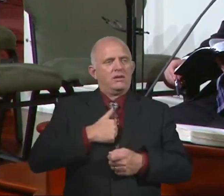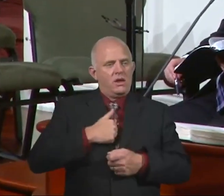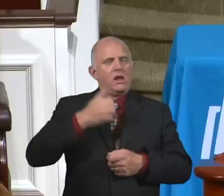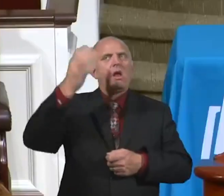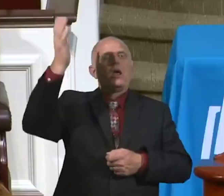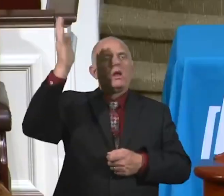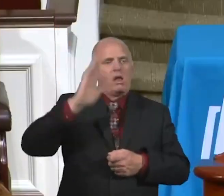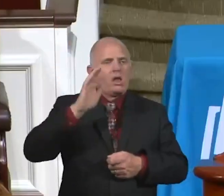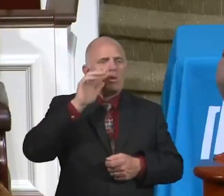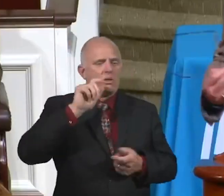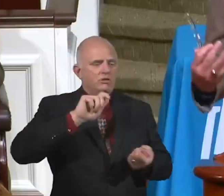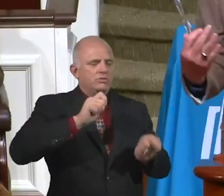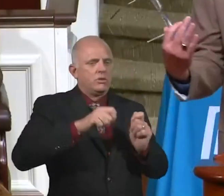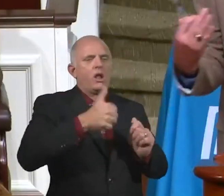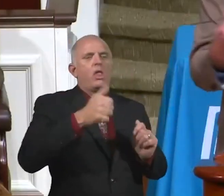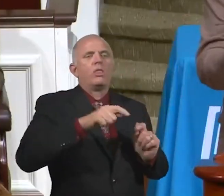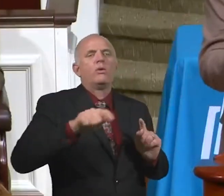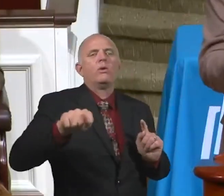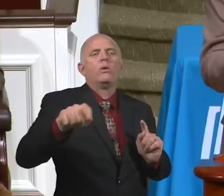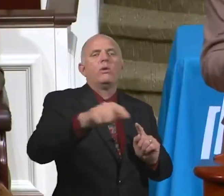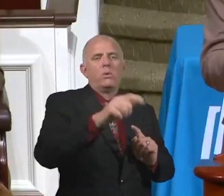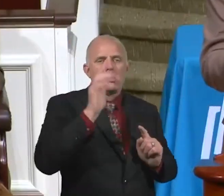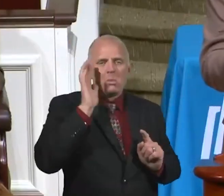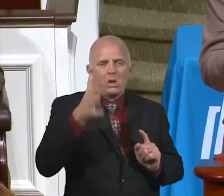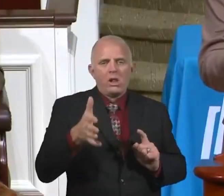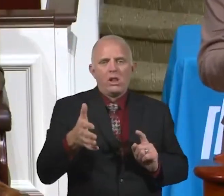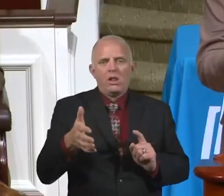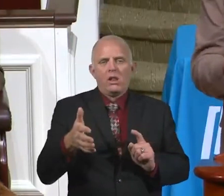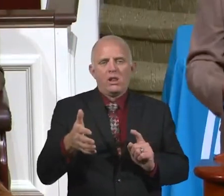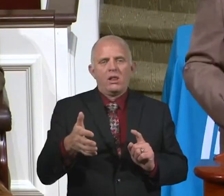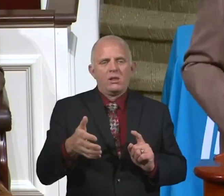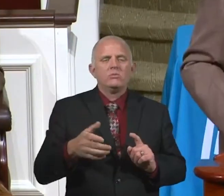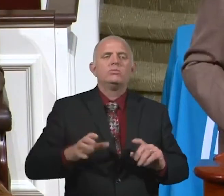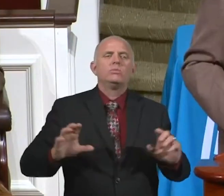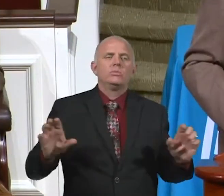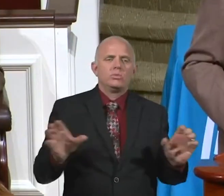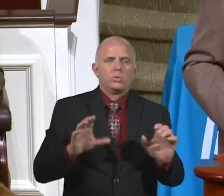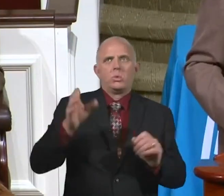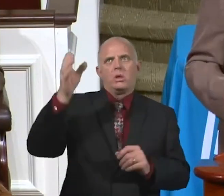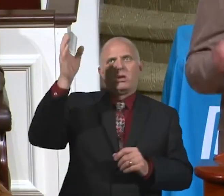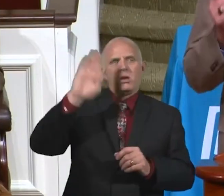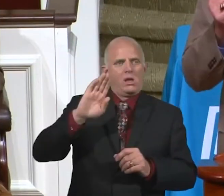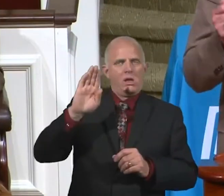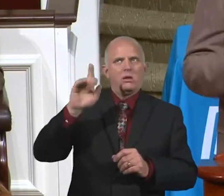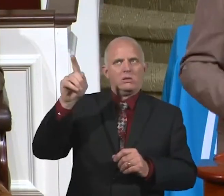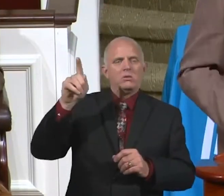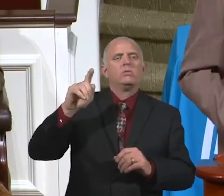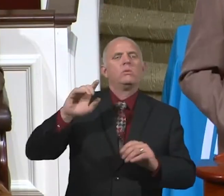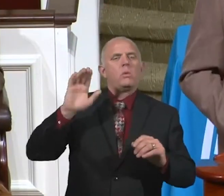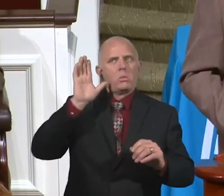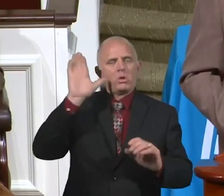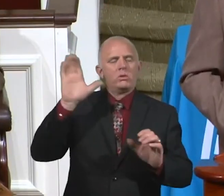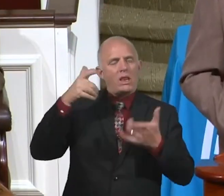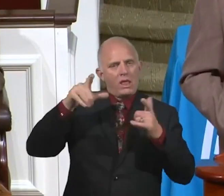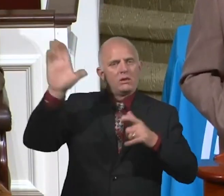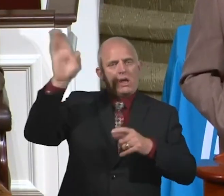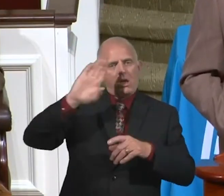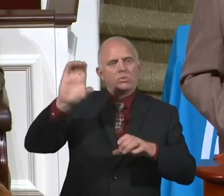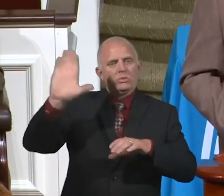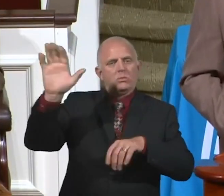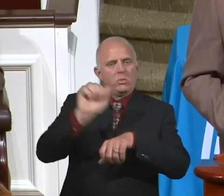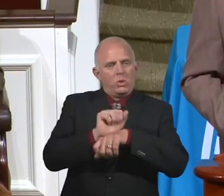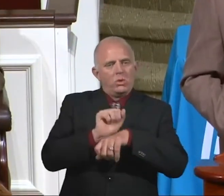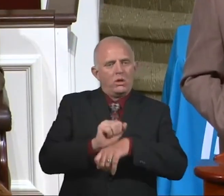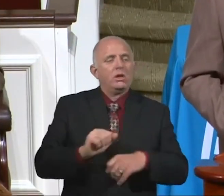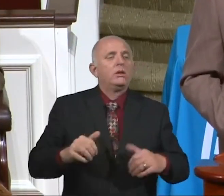do the loving, you do the reverencing, and God does his work. I think precious girls in this room could stand and say, I agree with that. I tried many